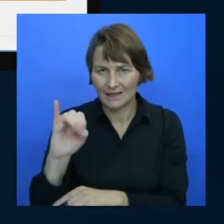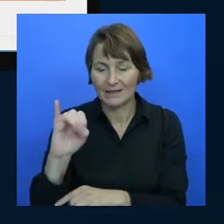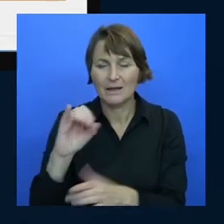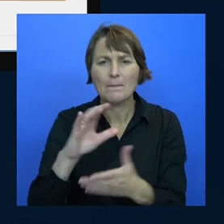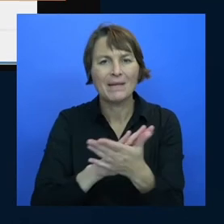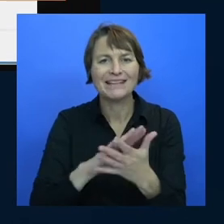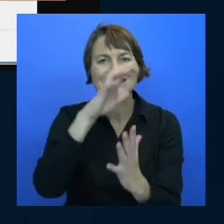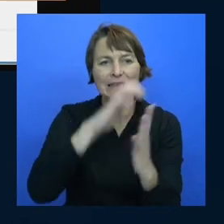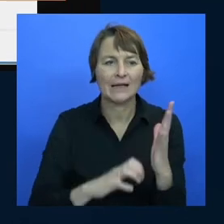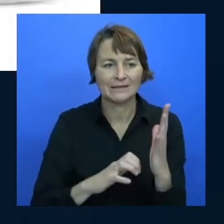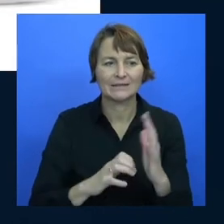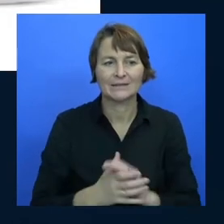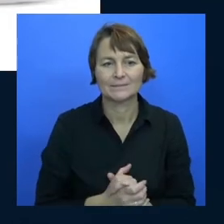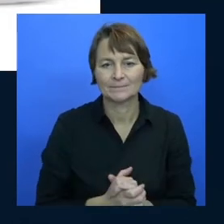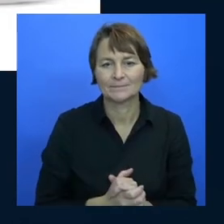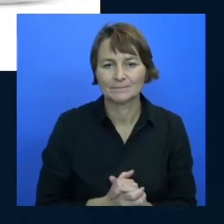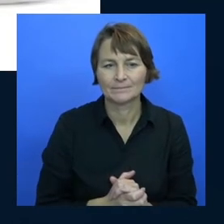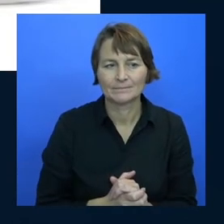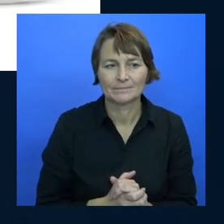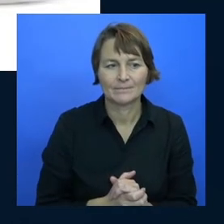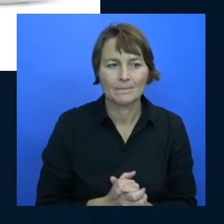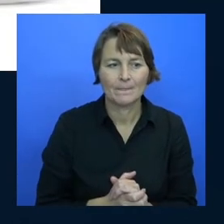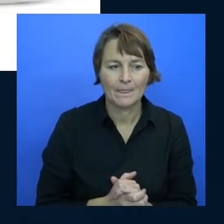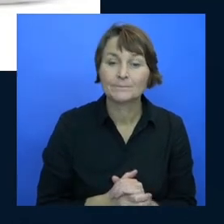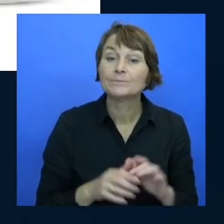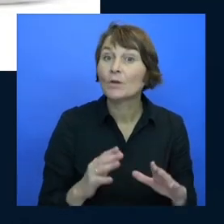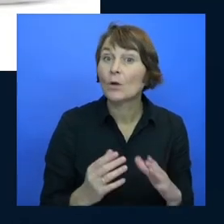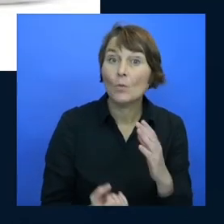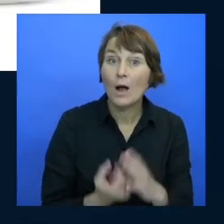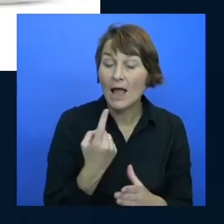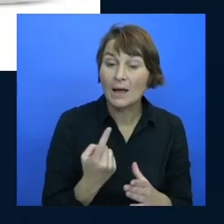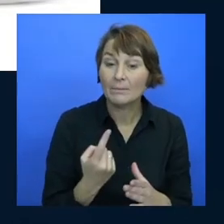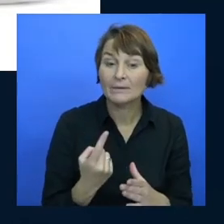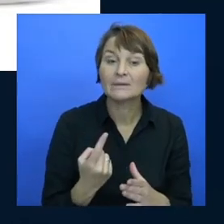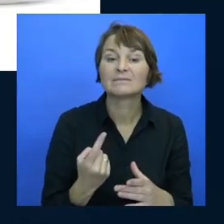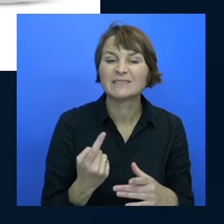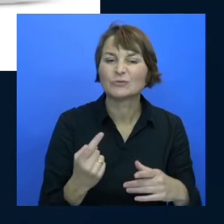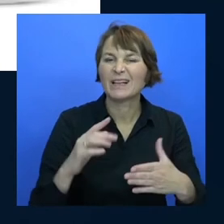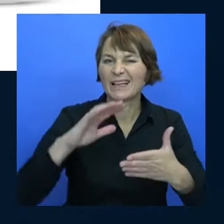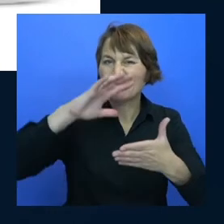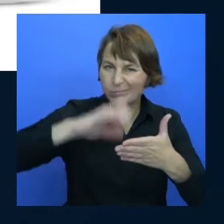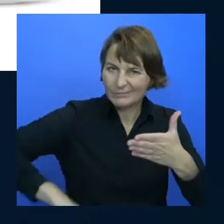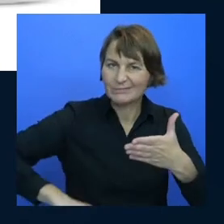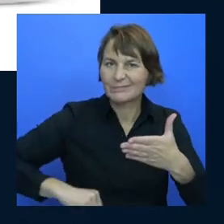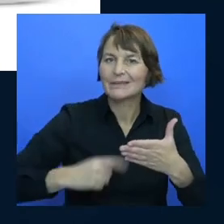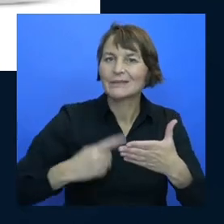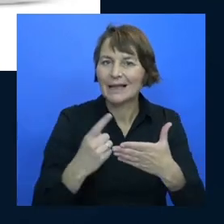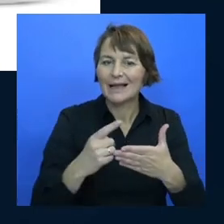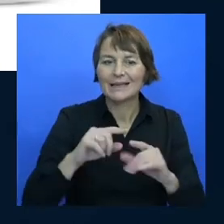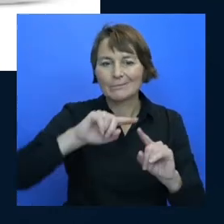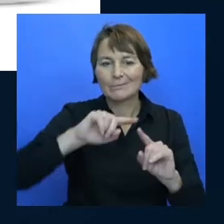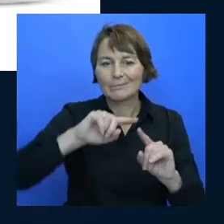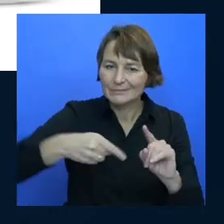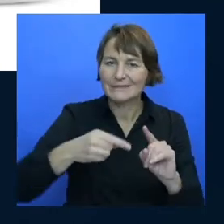it seemed like a reasonable thing to do but what happens is it strips out that carriage return because it's